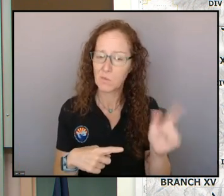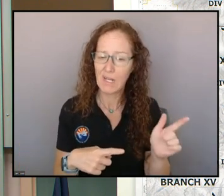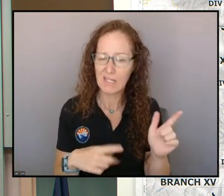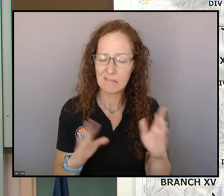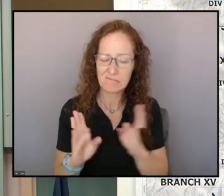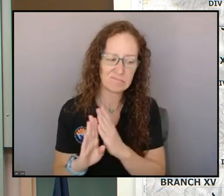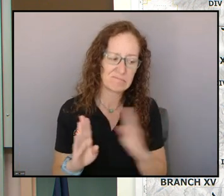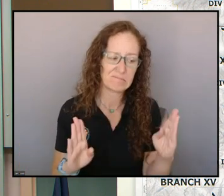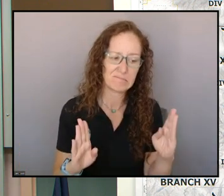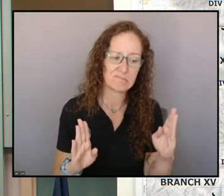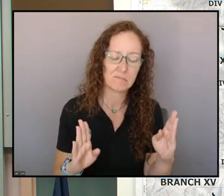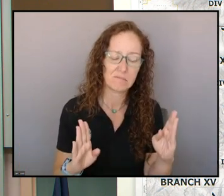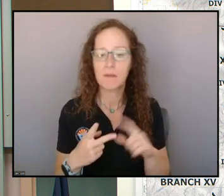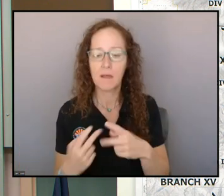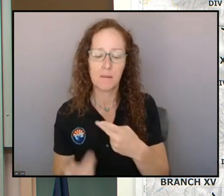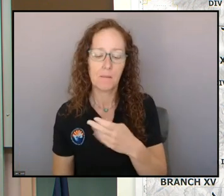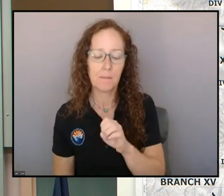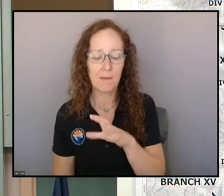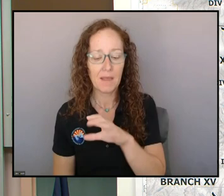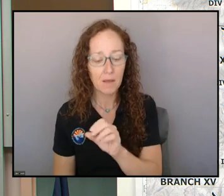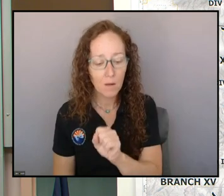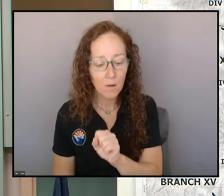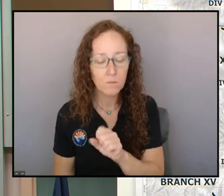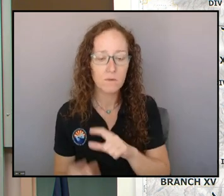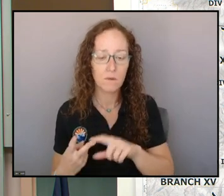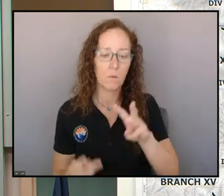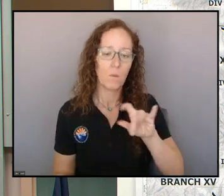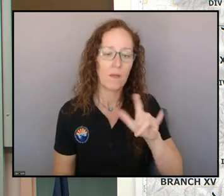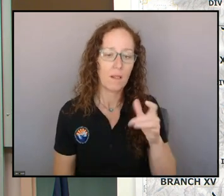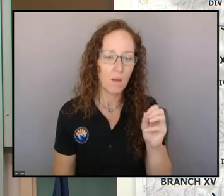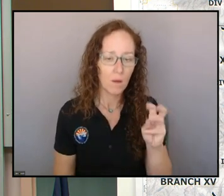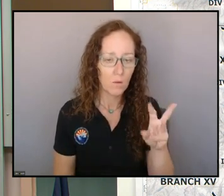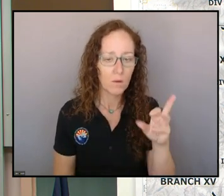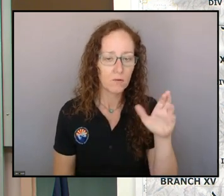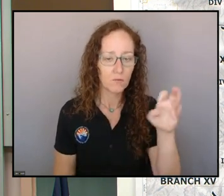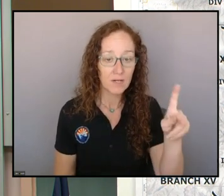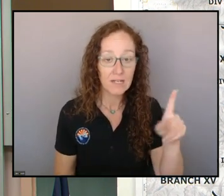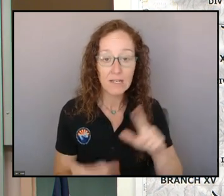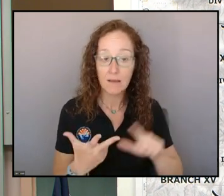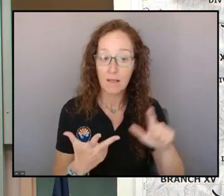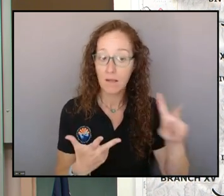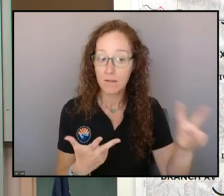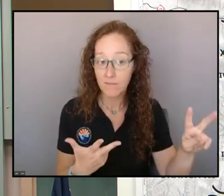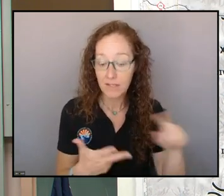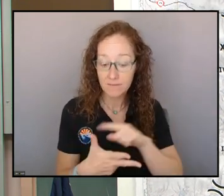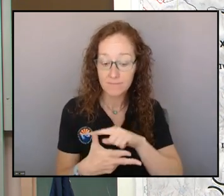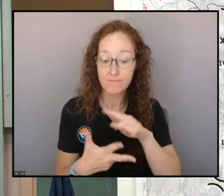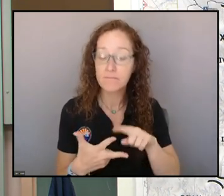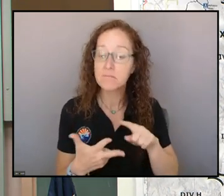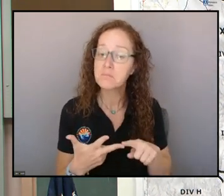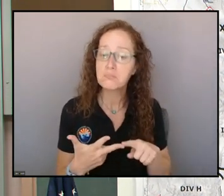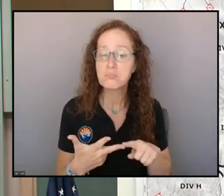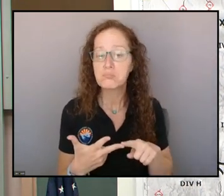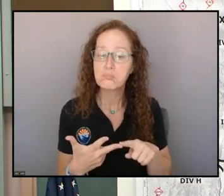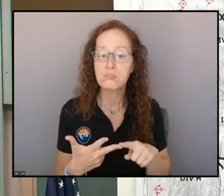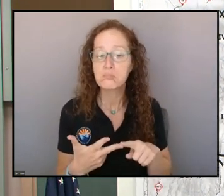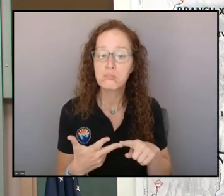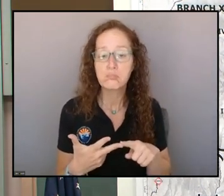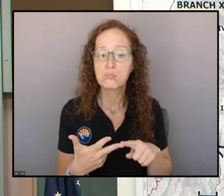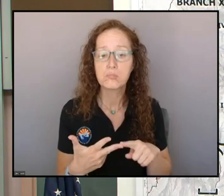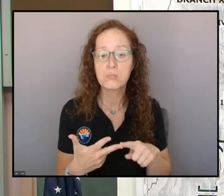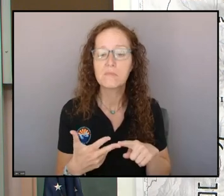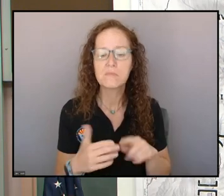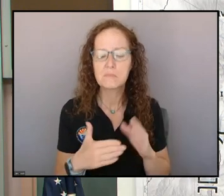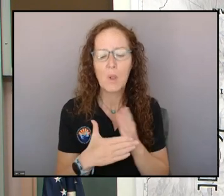Pecos, Willow Creek, and even out here at Las Vegas generally stayed within a few degrees of freezing.